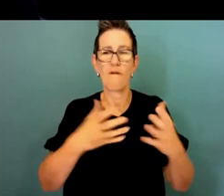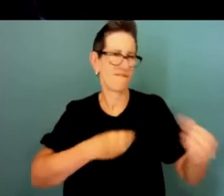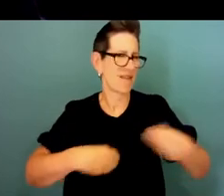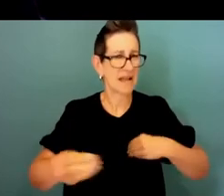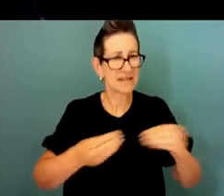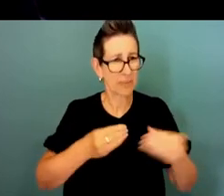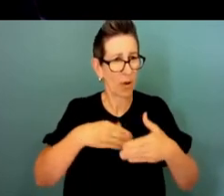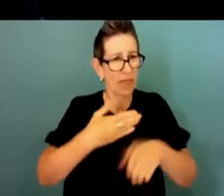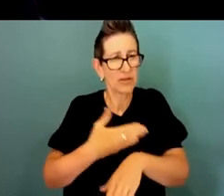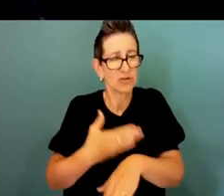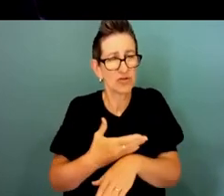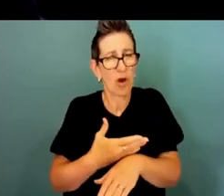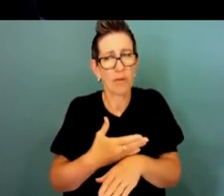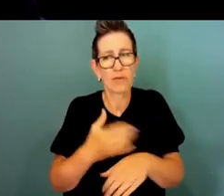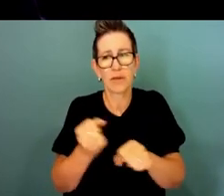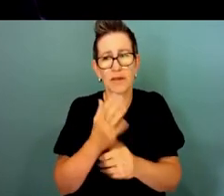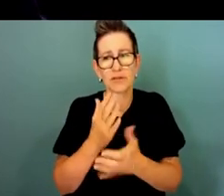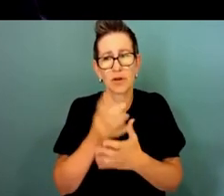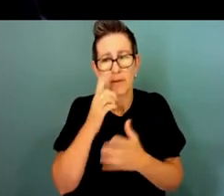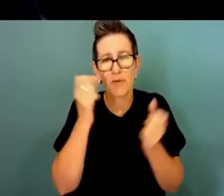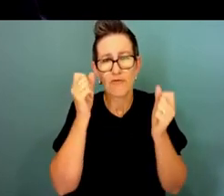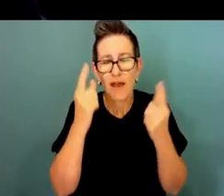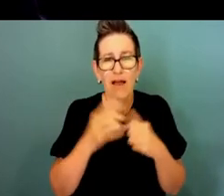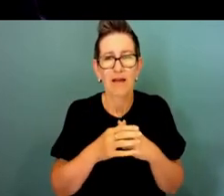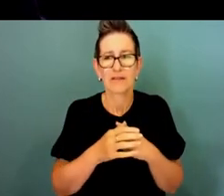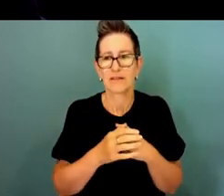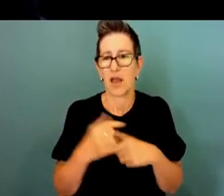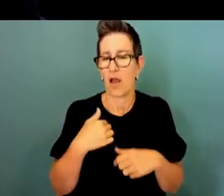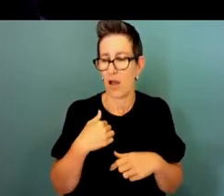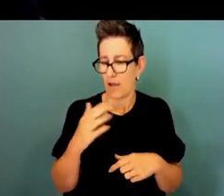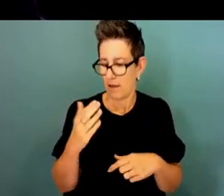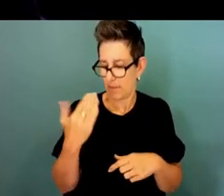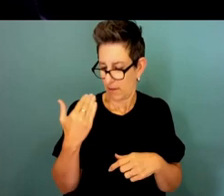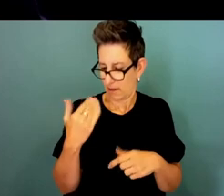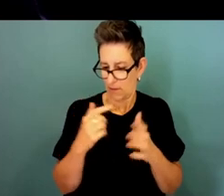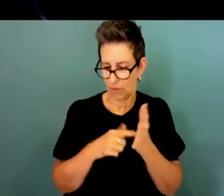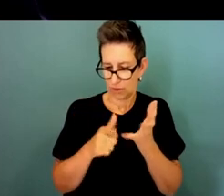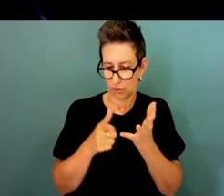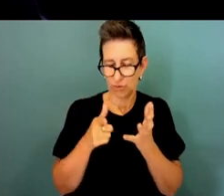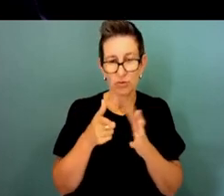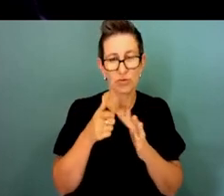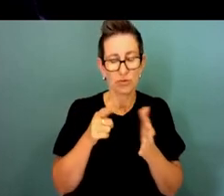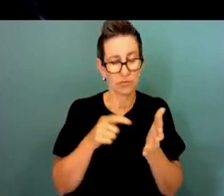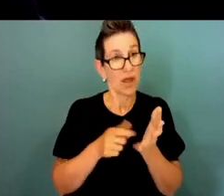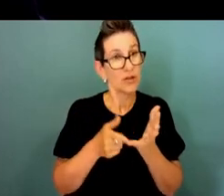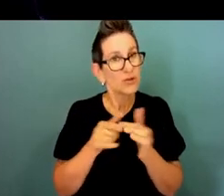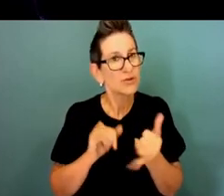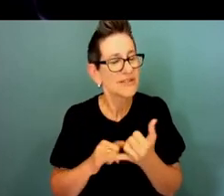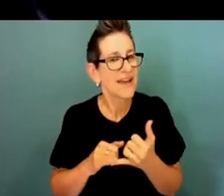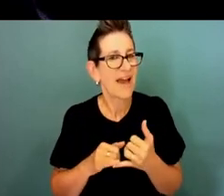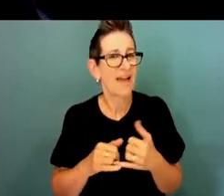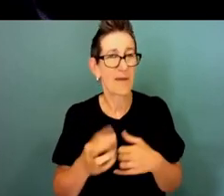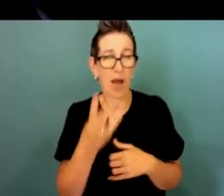as well so there's such you know to me there's a lot of I had about Tuesday I had about 30 new graduates come in into our entry level